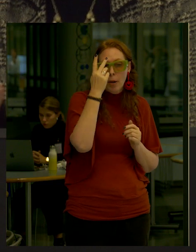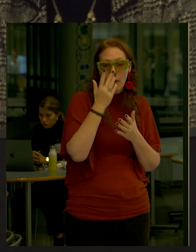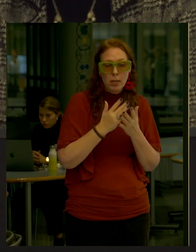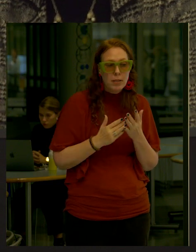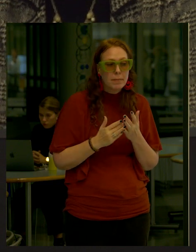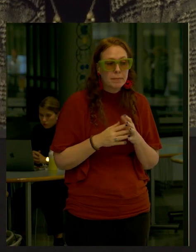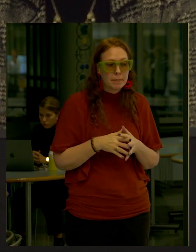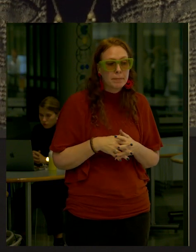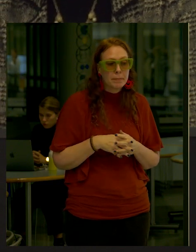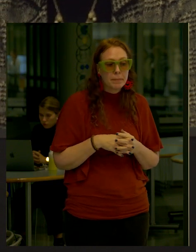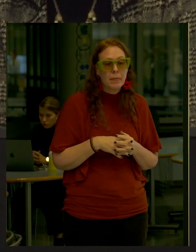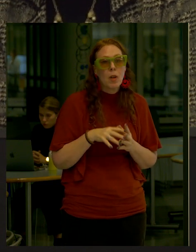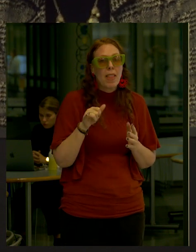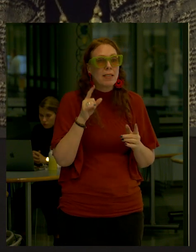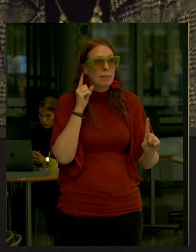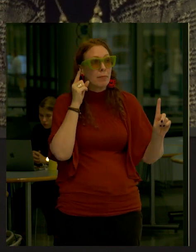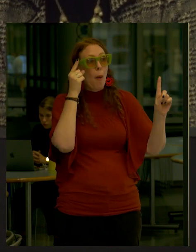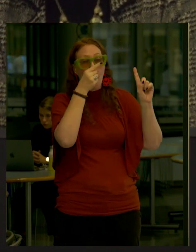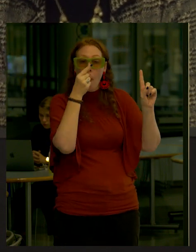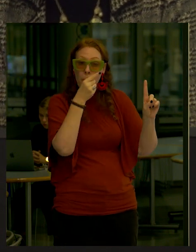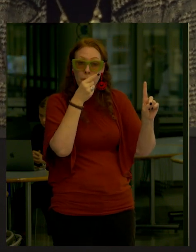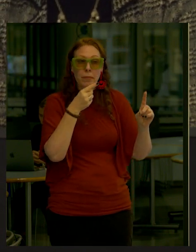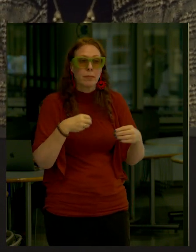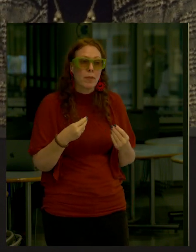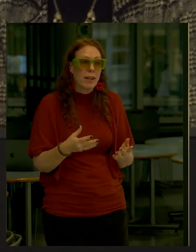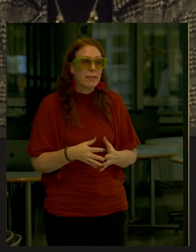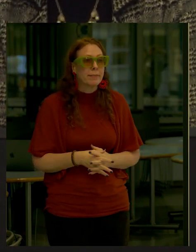So that's the objective That we've provided